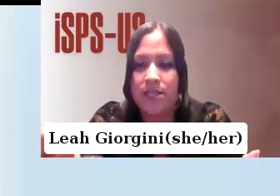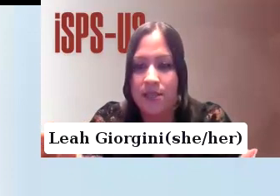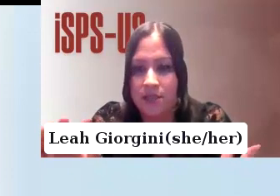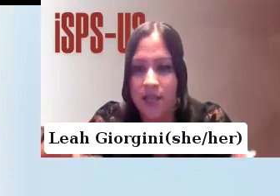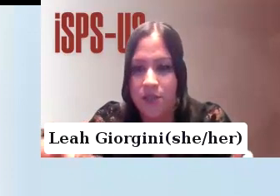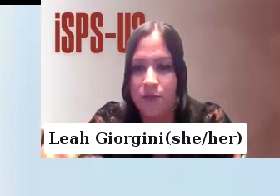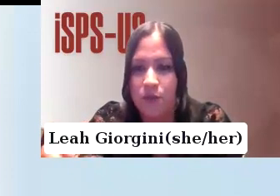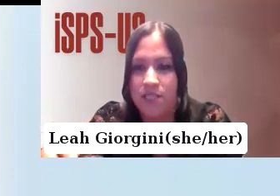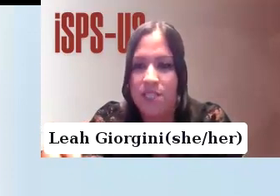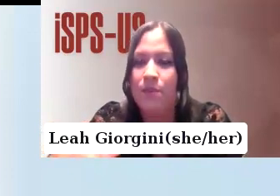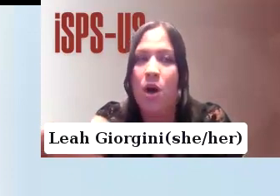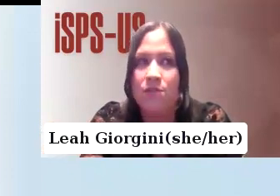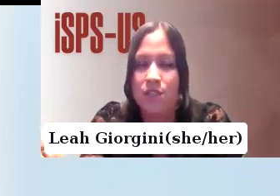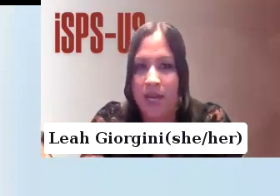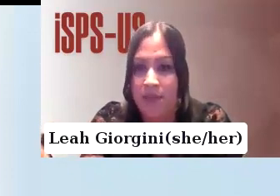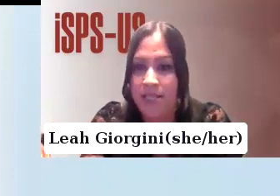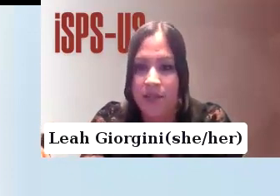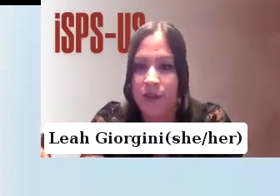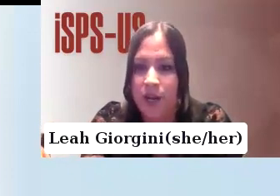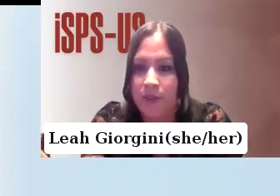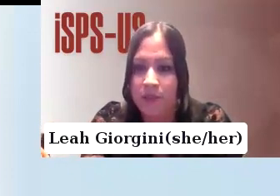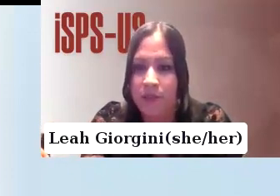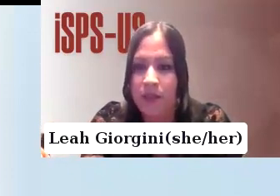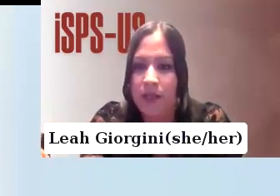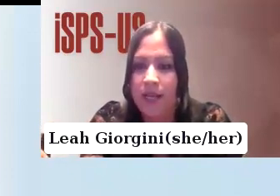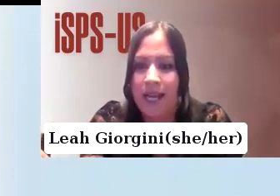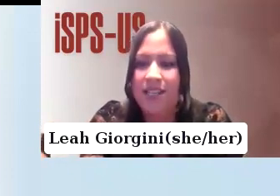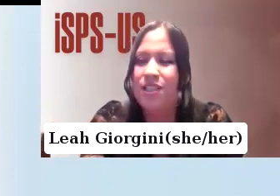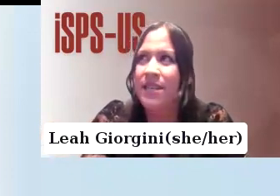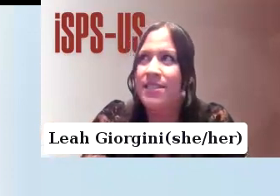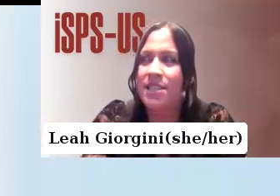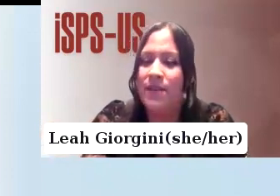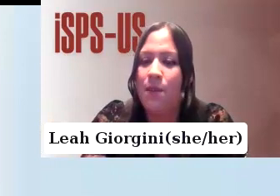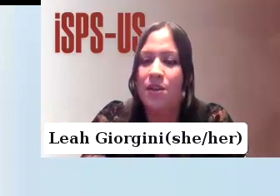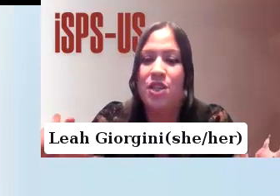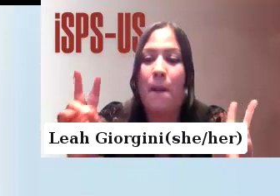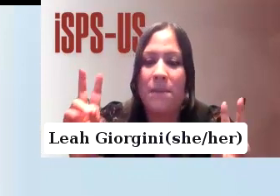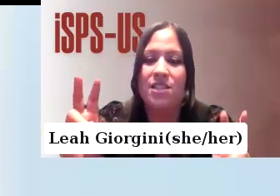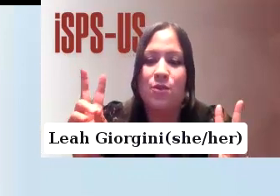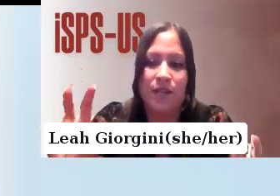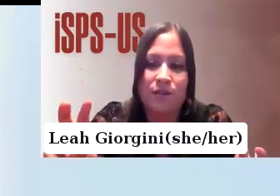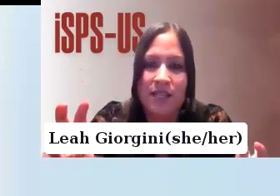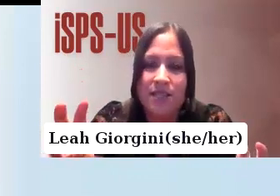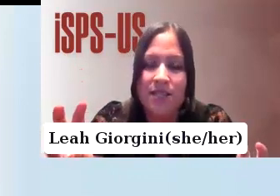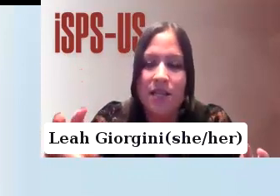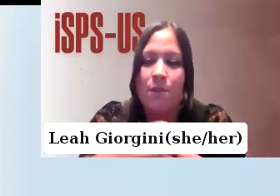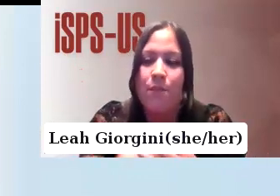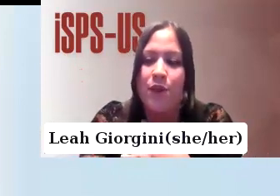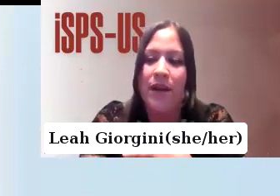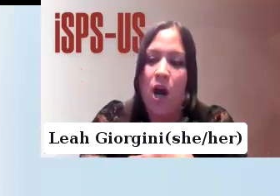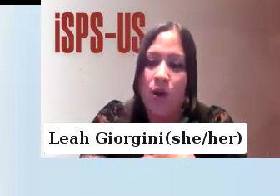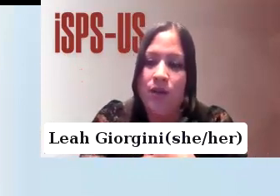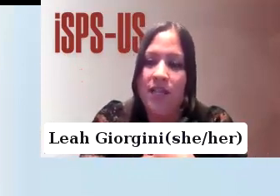was rooted in societal forces beyond my immediate environment and it illuminated to me how much mental illness